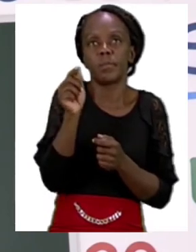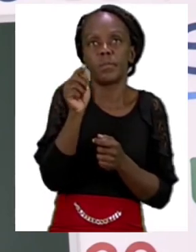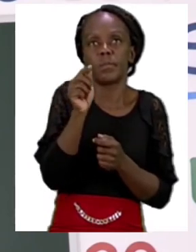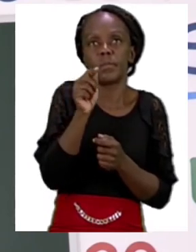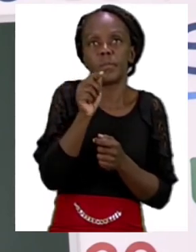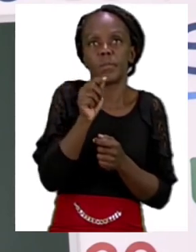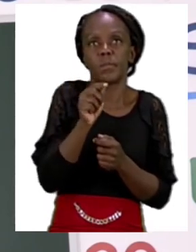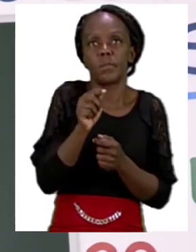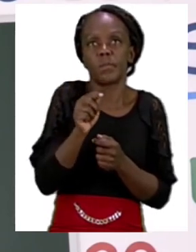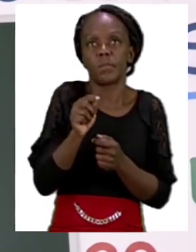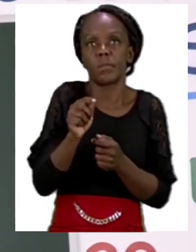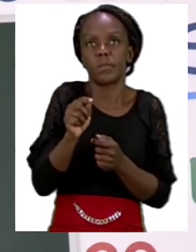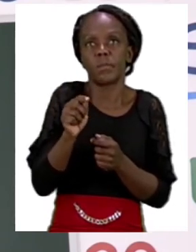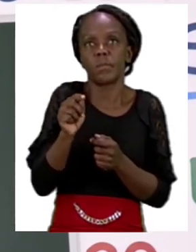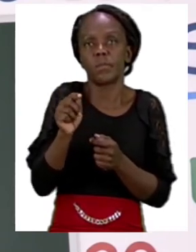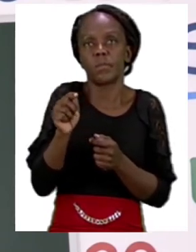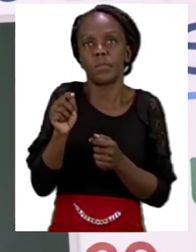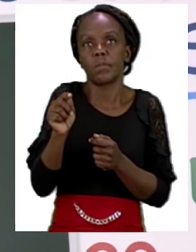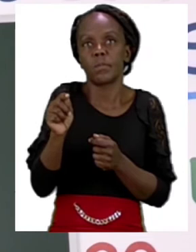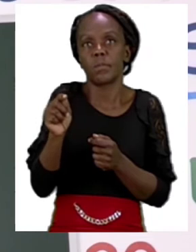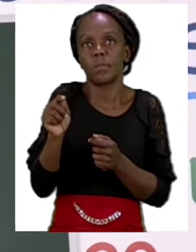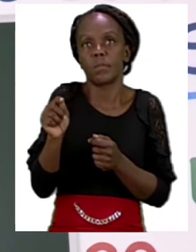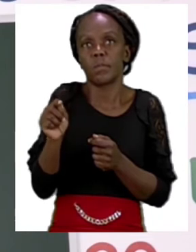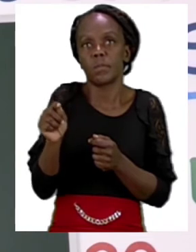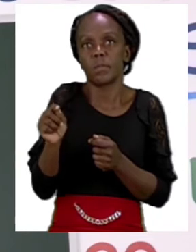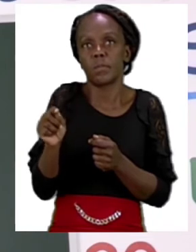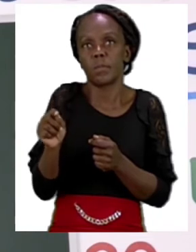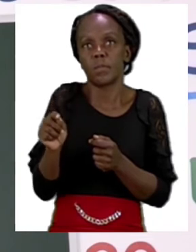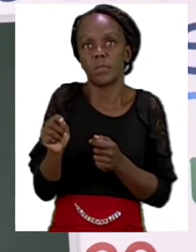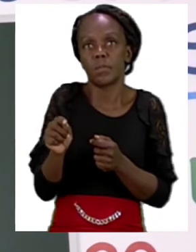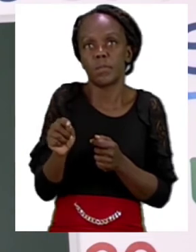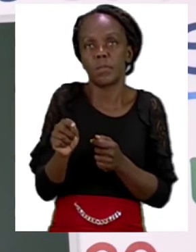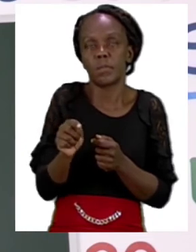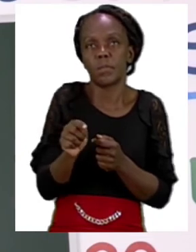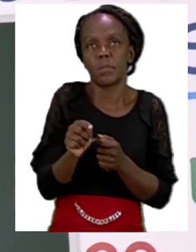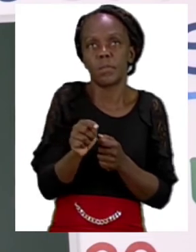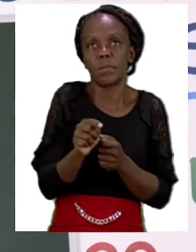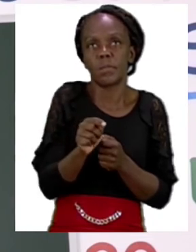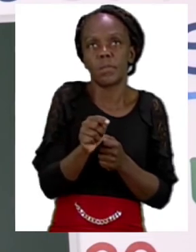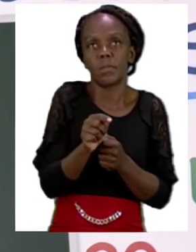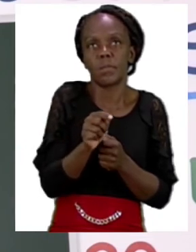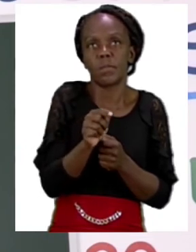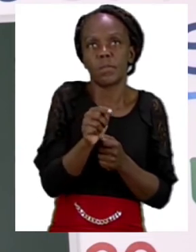round down back round